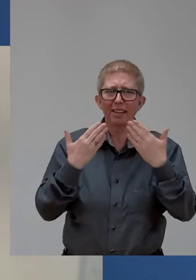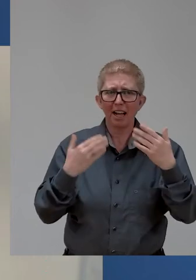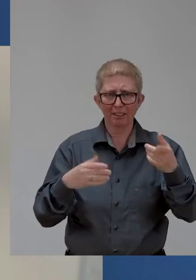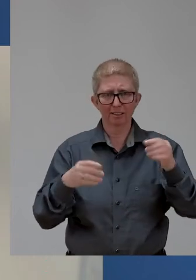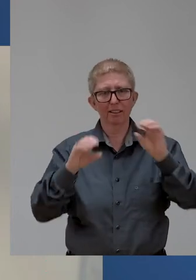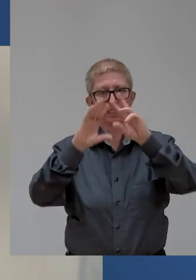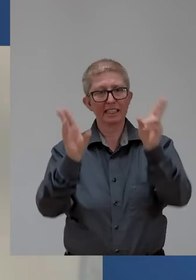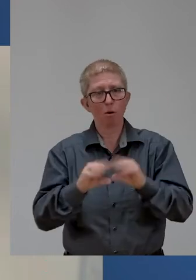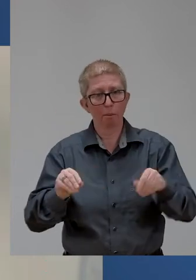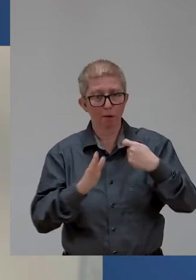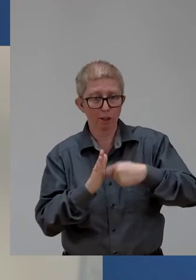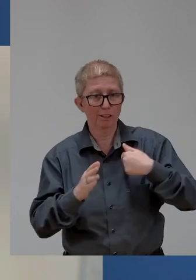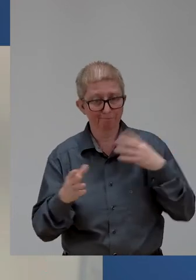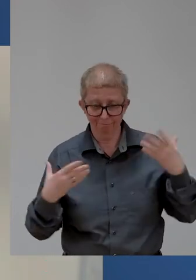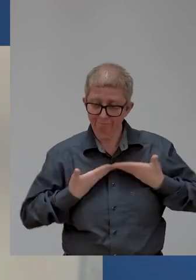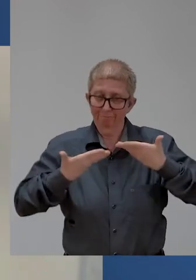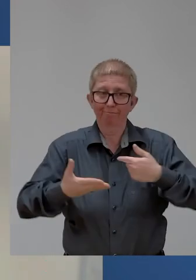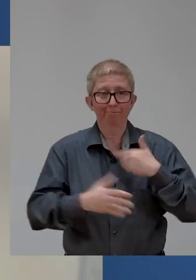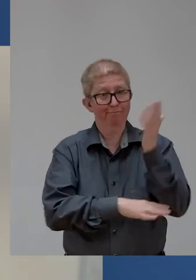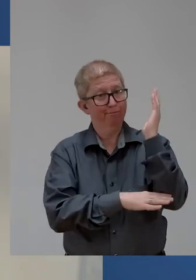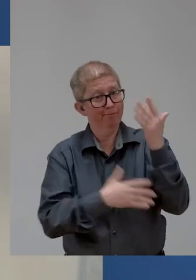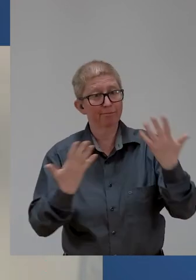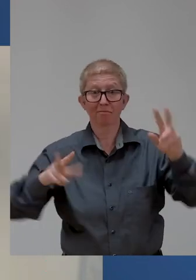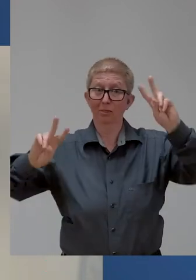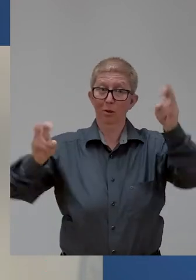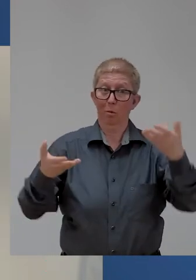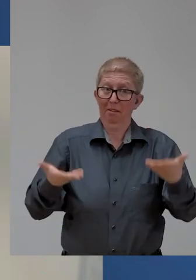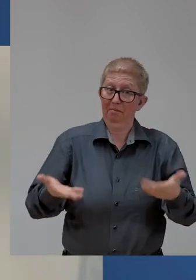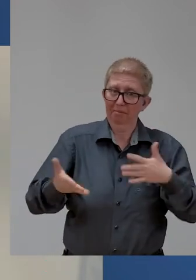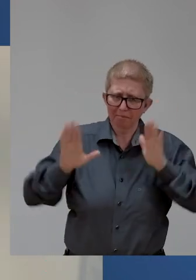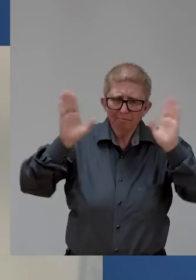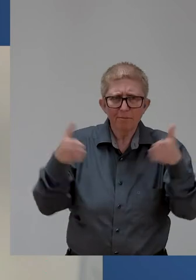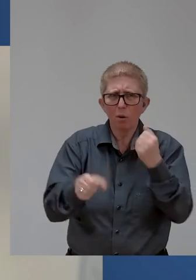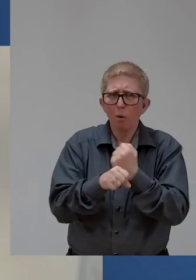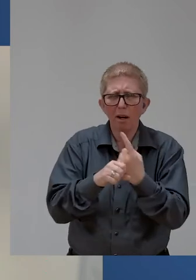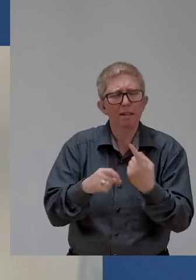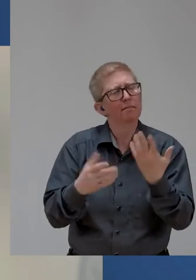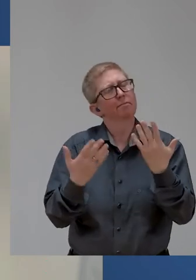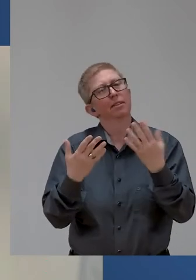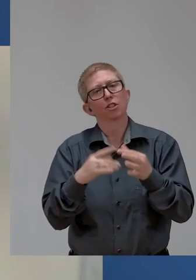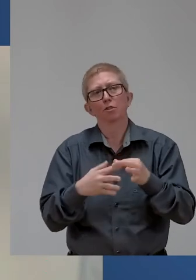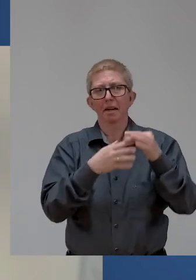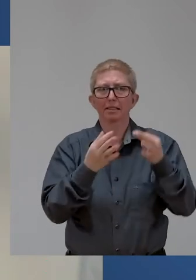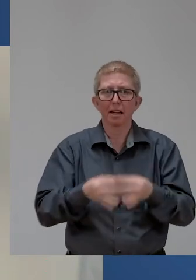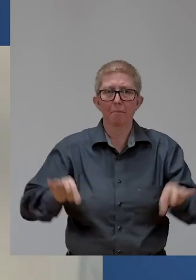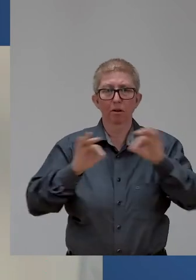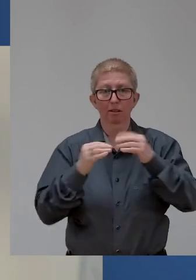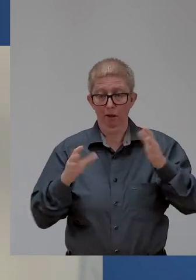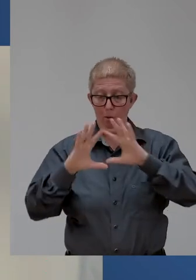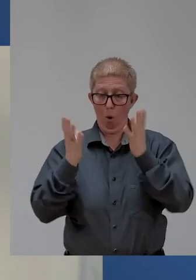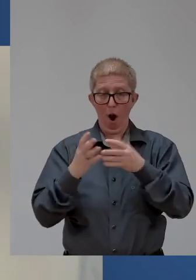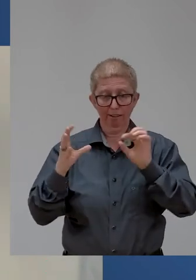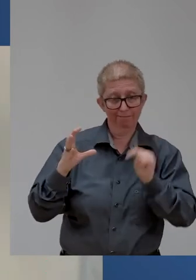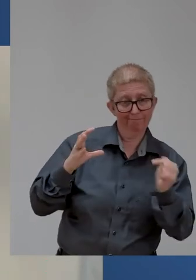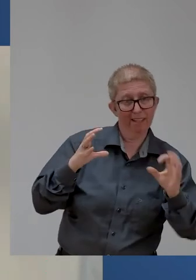here. This year's conference theme, focusing on employment, is particularly relevant as countries around the globe face the challenges posed by the